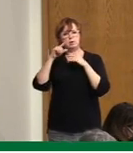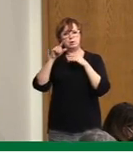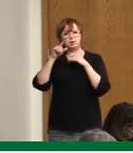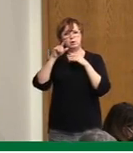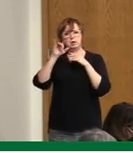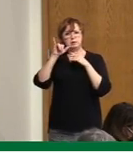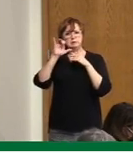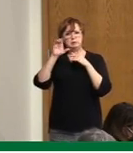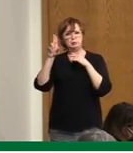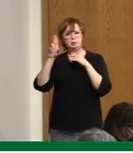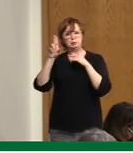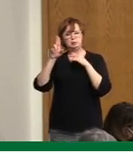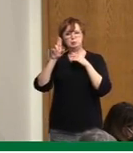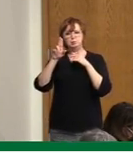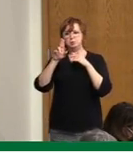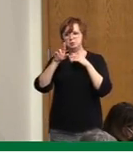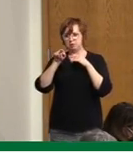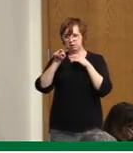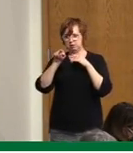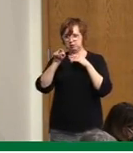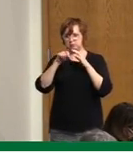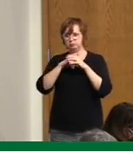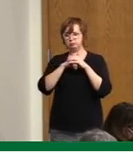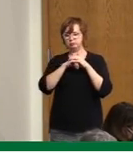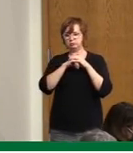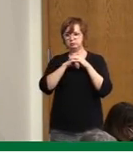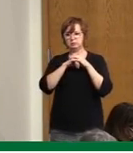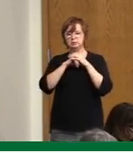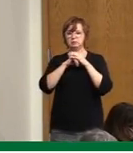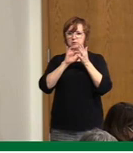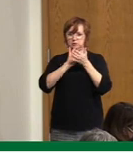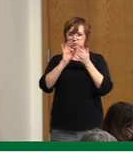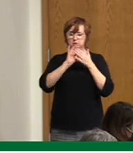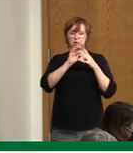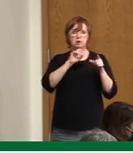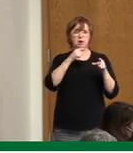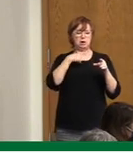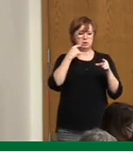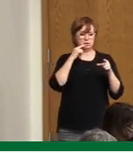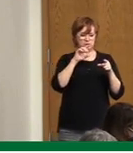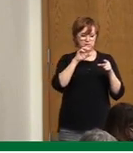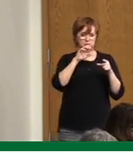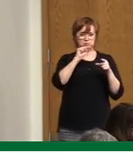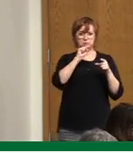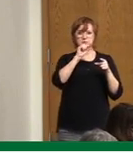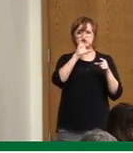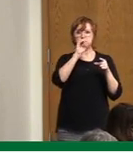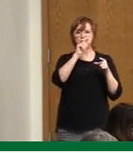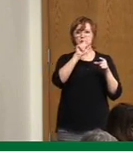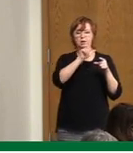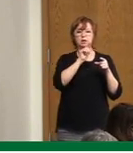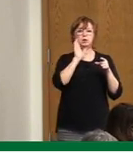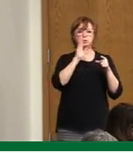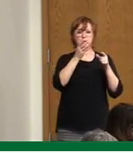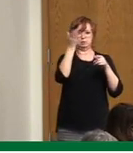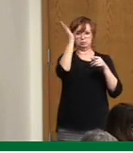on that tomorrow. But certainly the Saskatchewan Health Authority is planning for at least the blue scenario that if it gets to